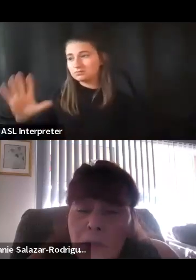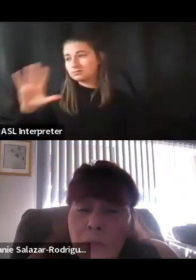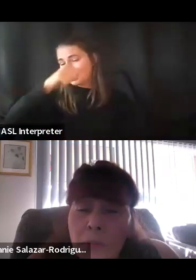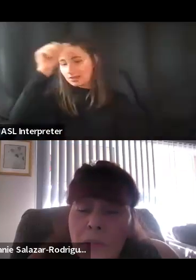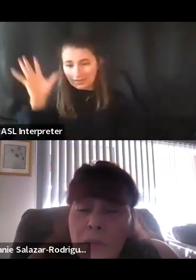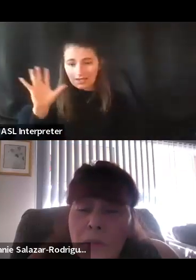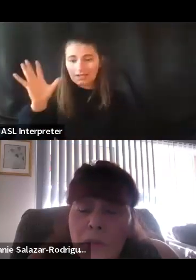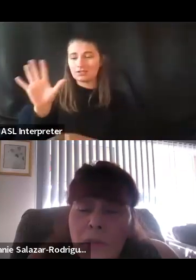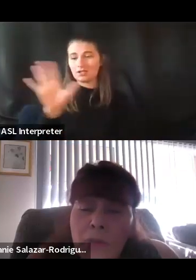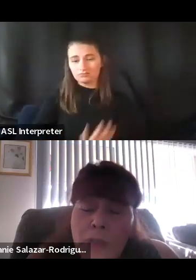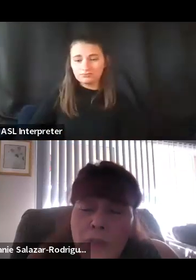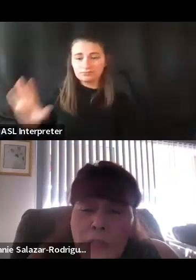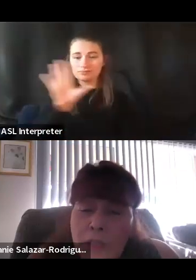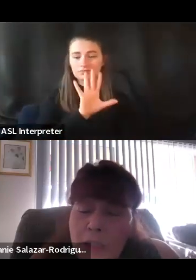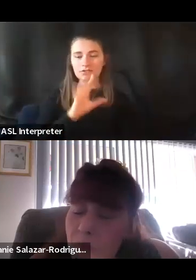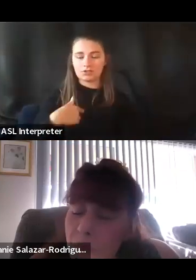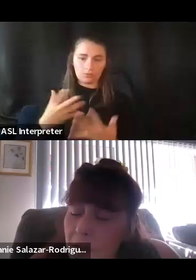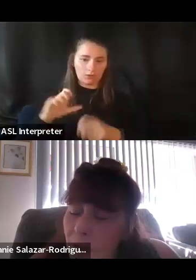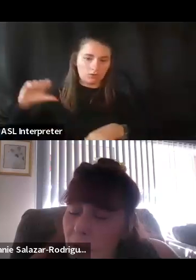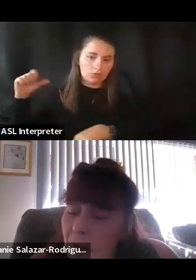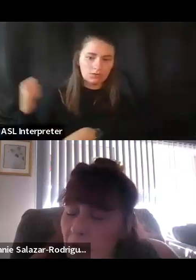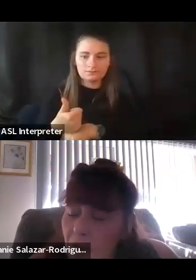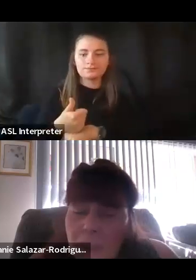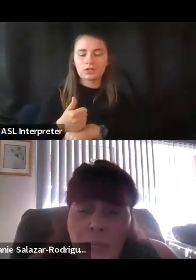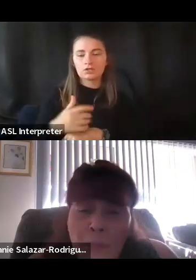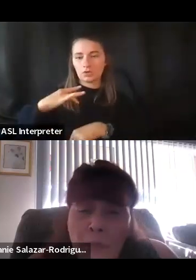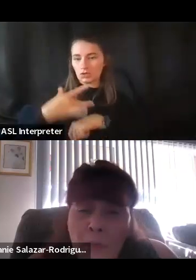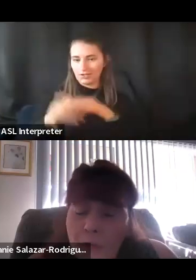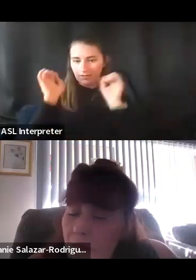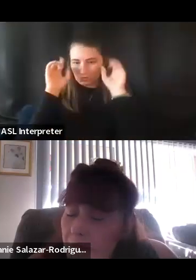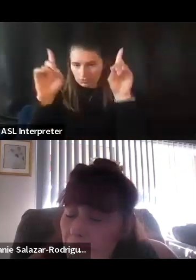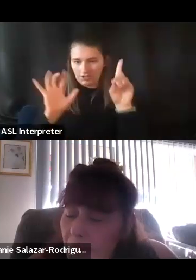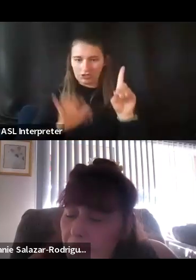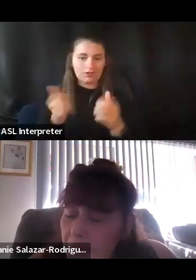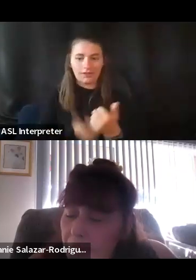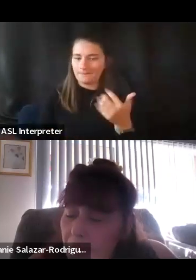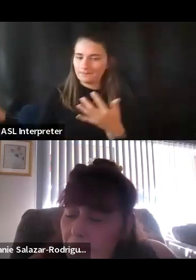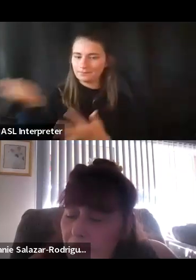to make sure and implement some of those so the early childhood education piece for me is an absolute priority.